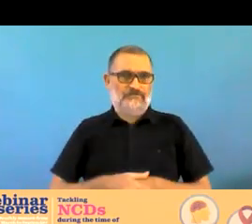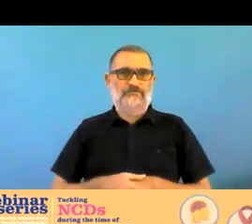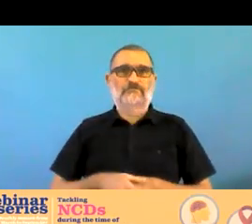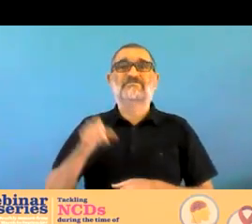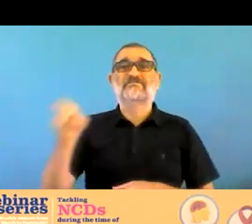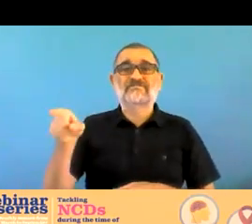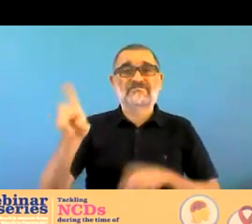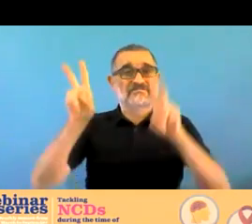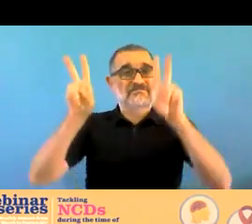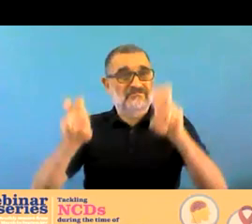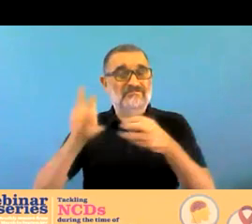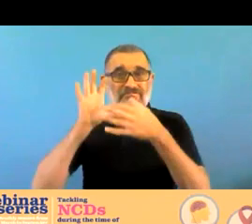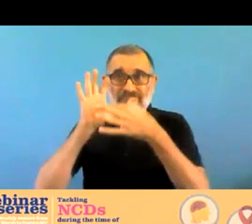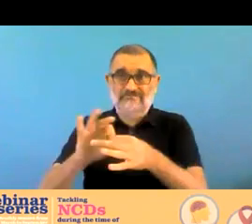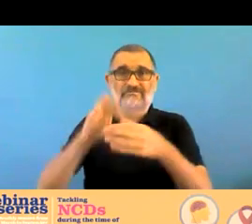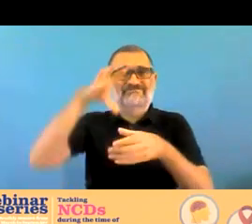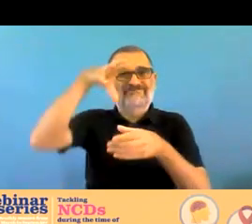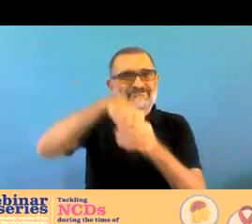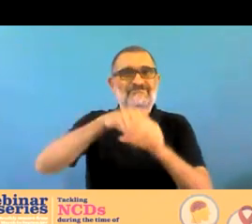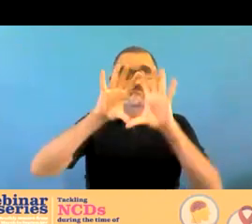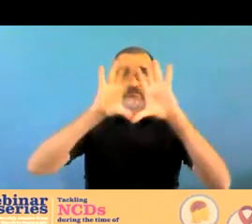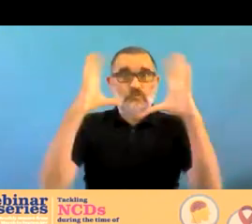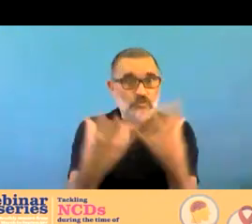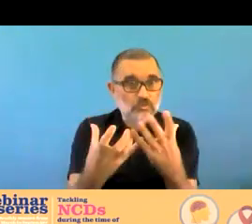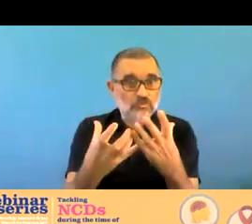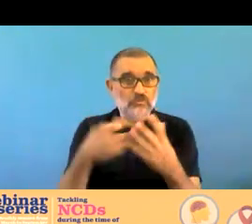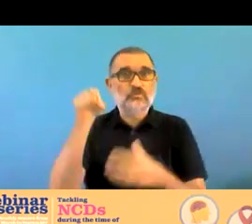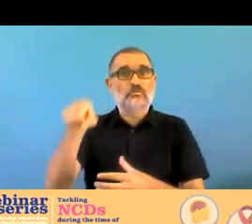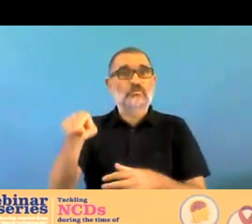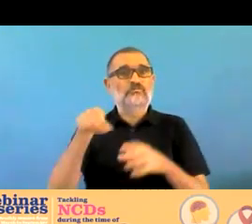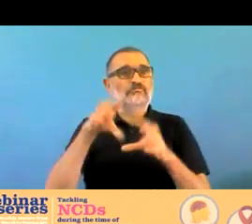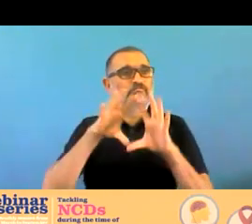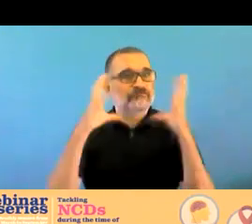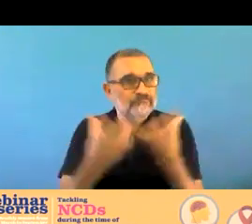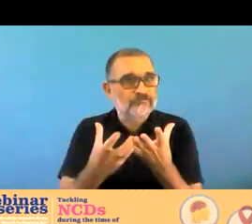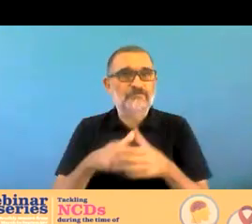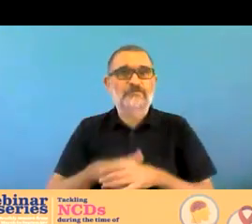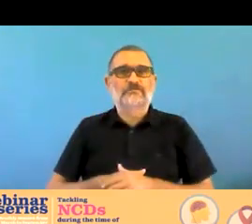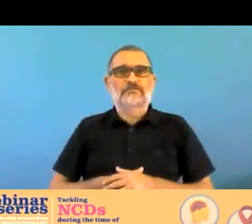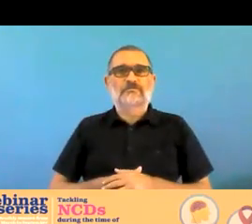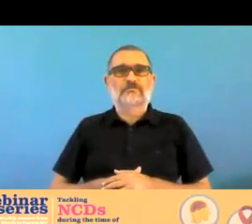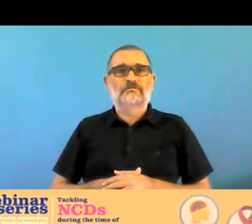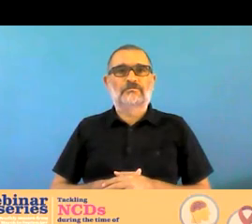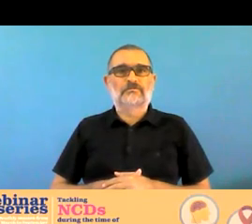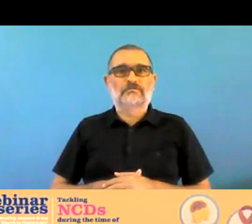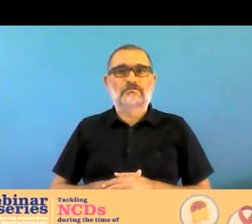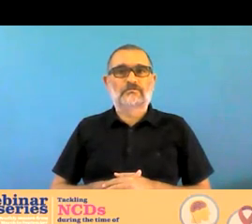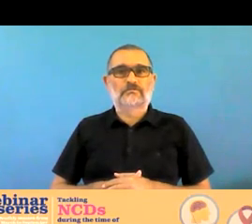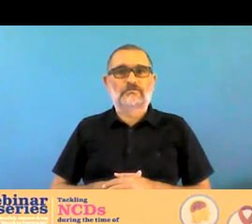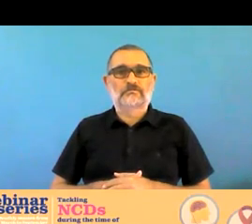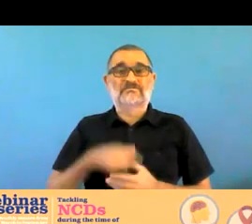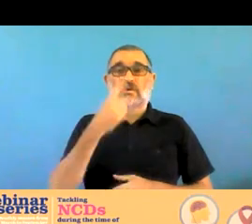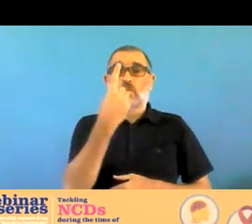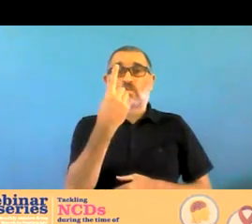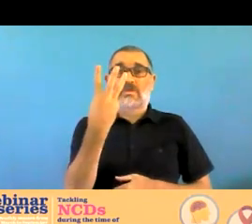declared that at least one mental health or neurological or substance abuse or use